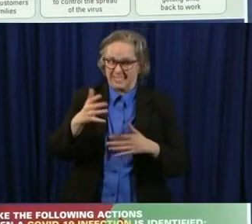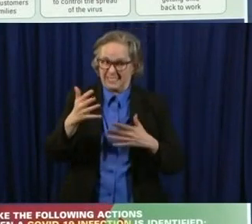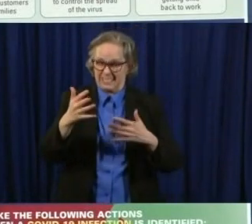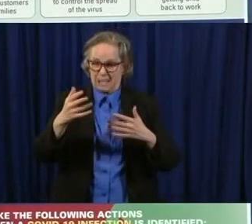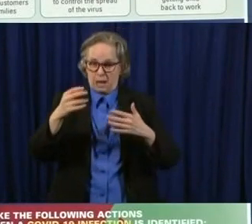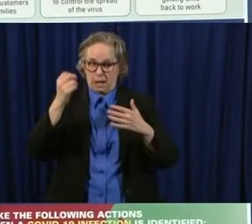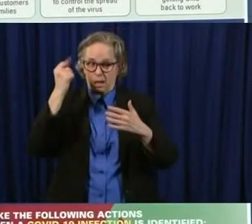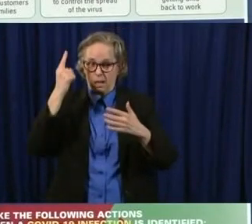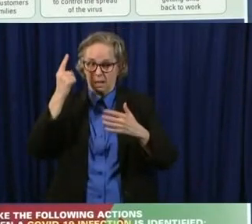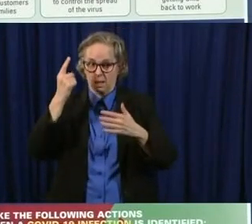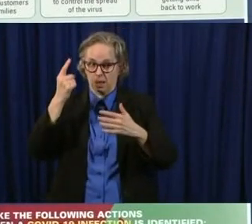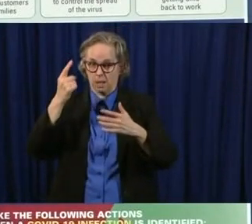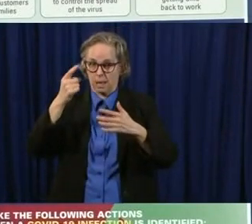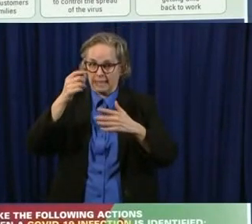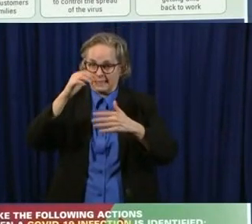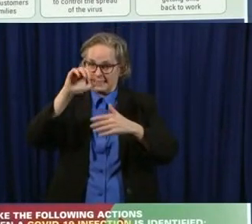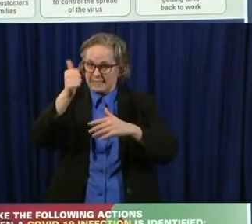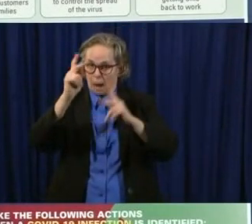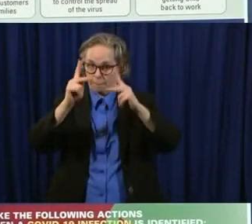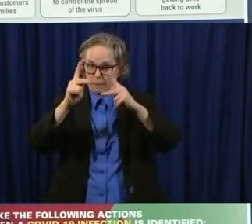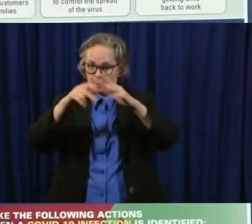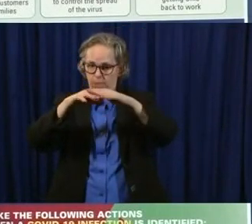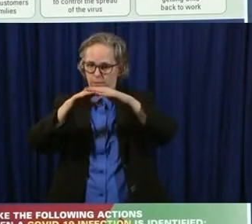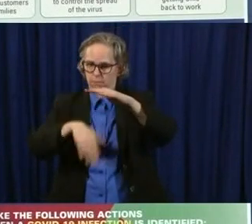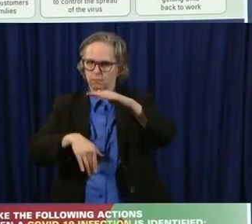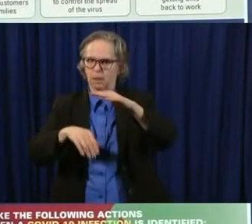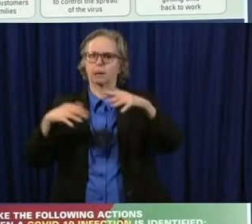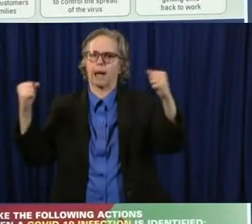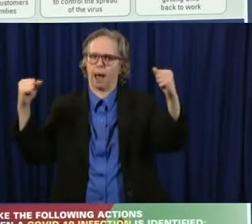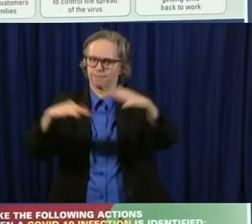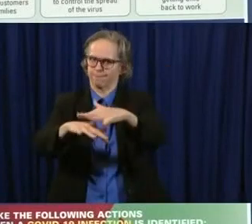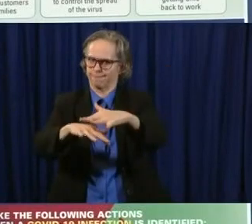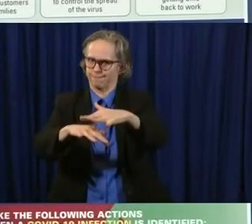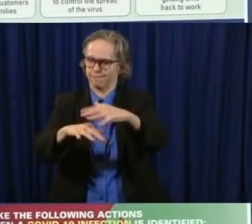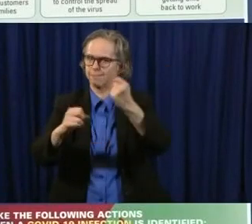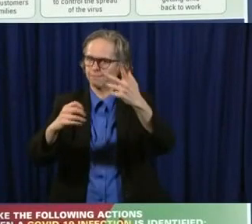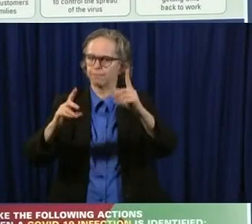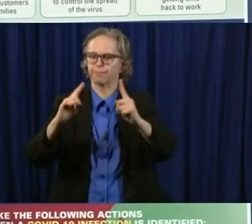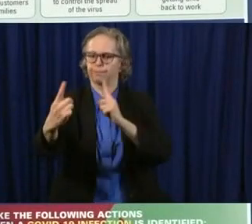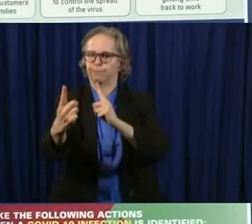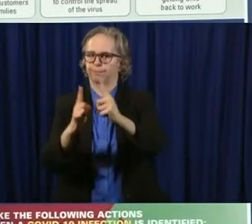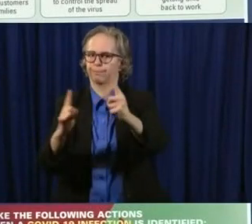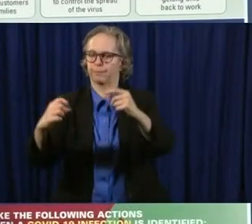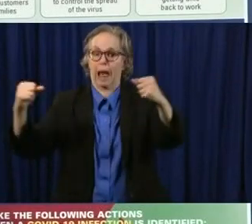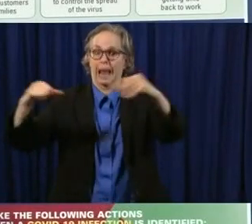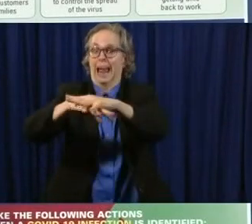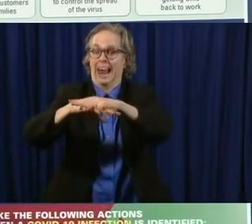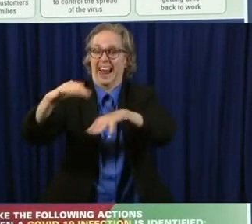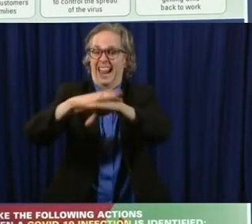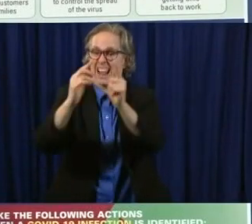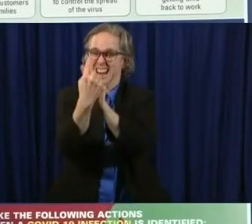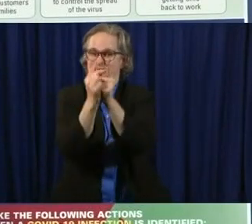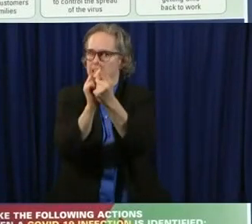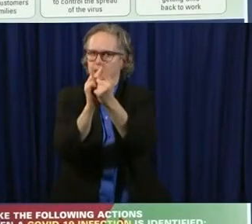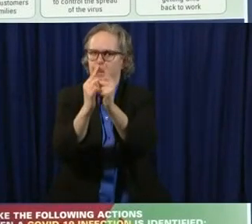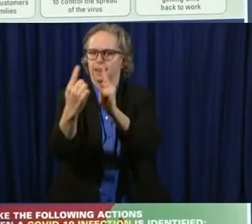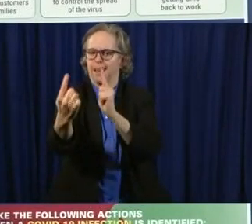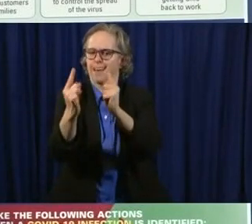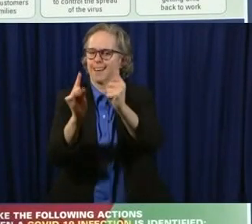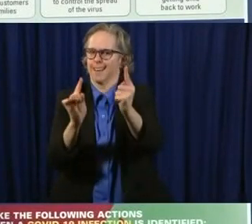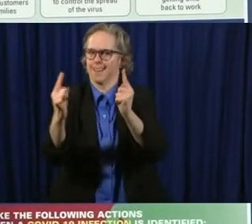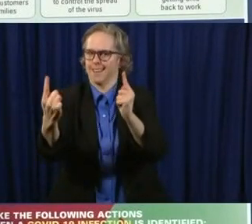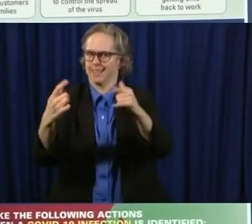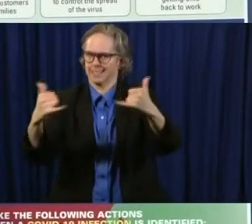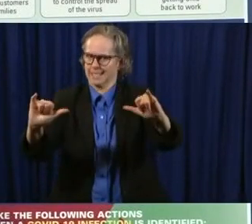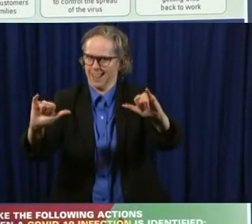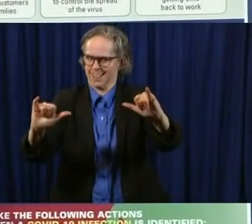gathering, ruling, uh, or order is going to remain on. So I think you can kind of see what we're trying to do.